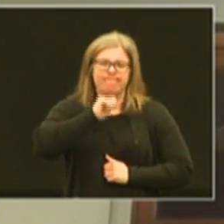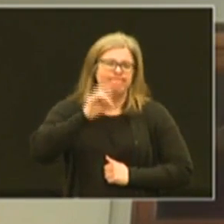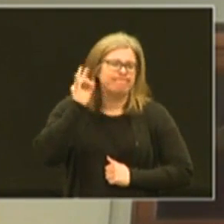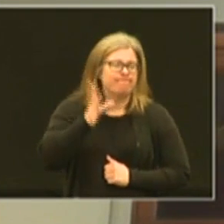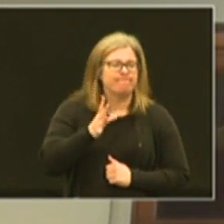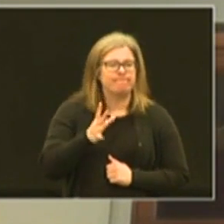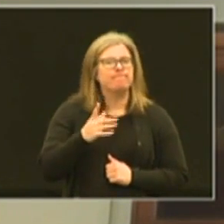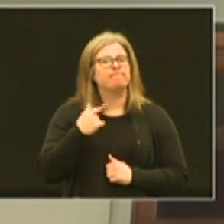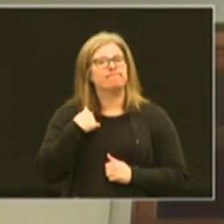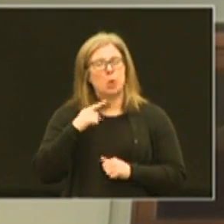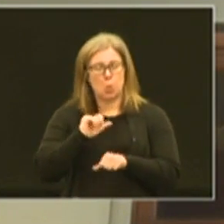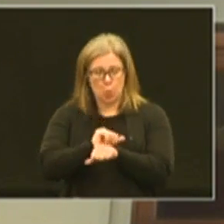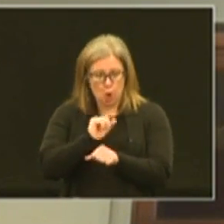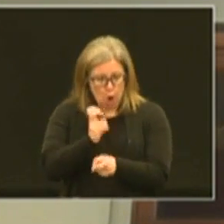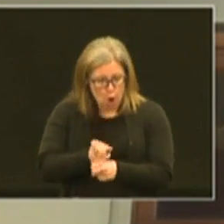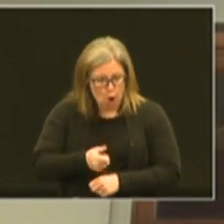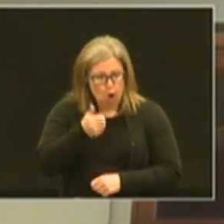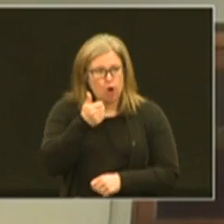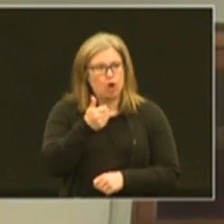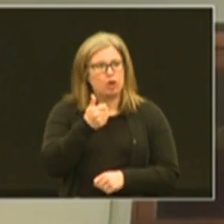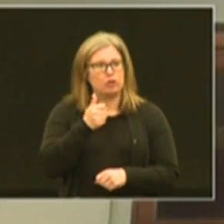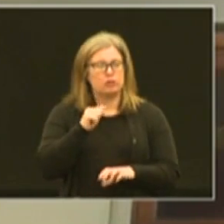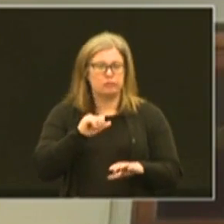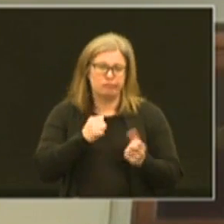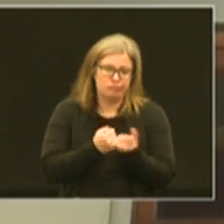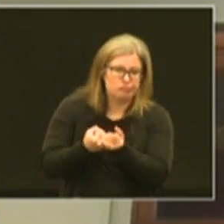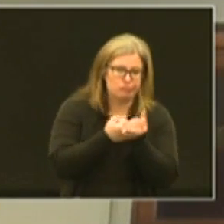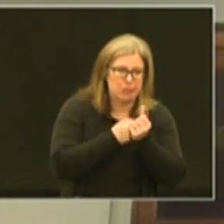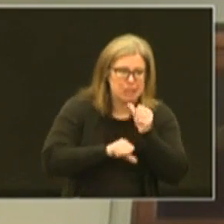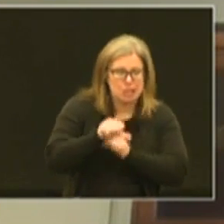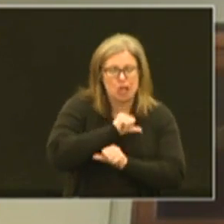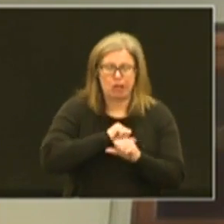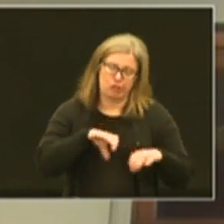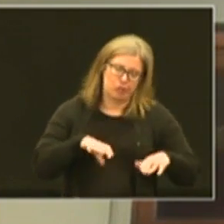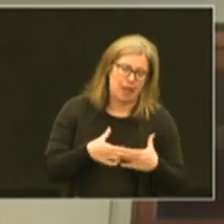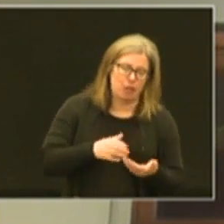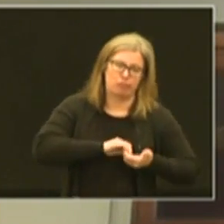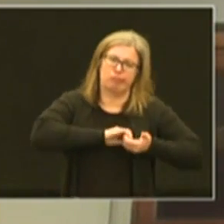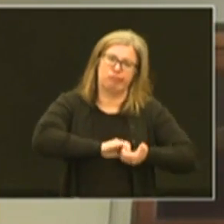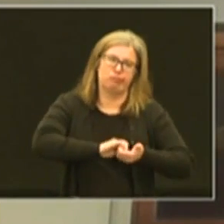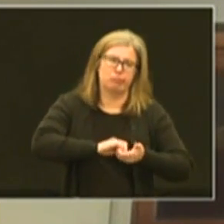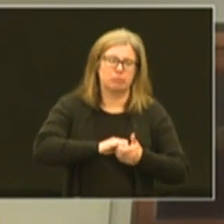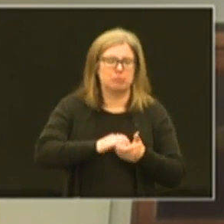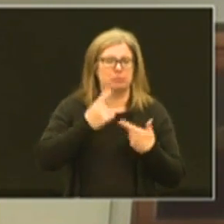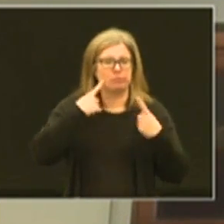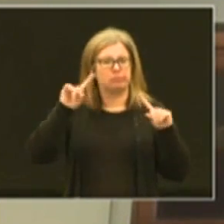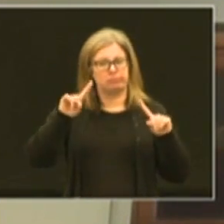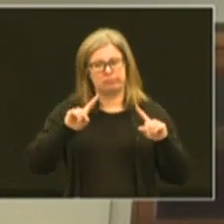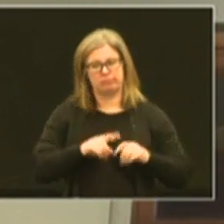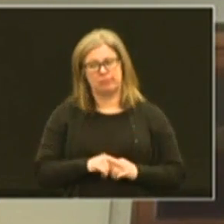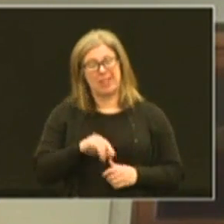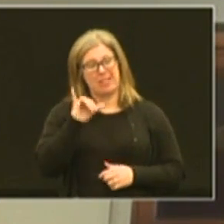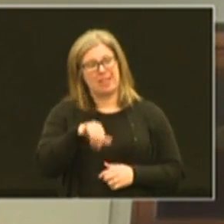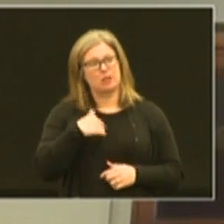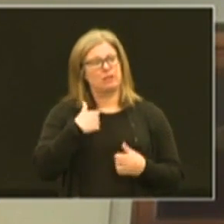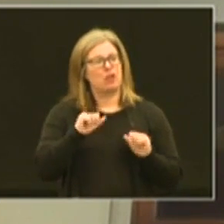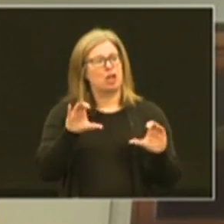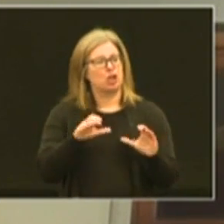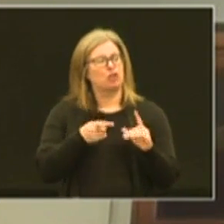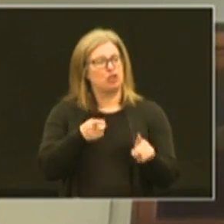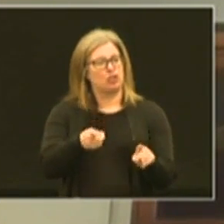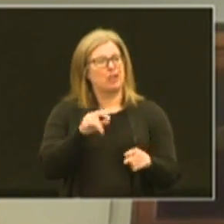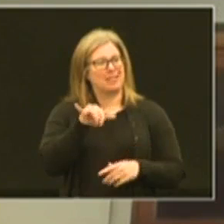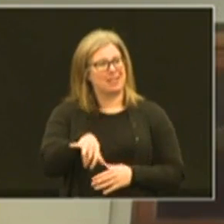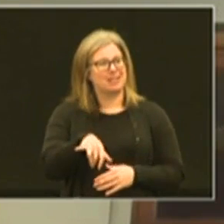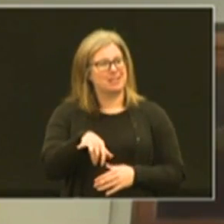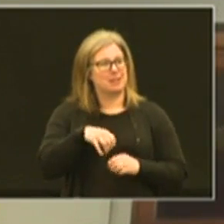all we got to do is work harder rally around each other come together and and let's get the job done and so that's what we've tried to do during